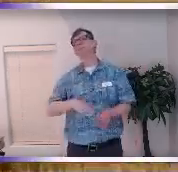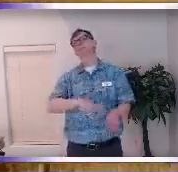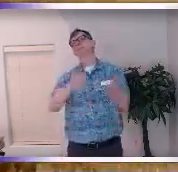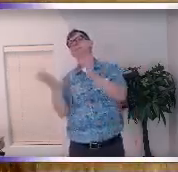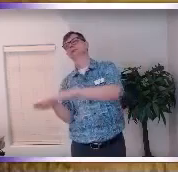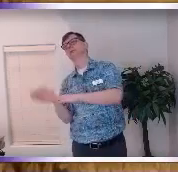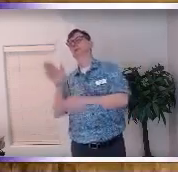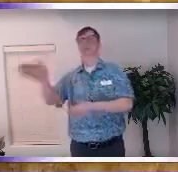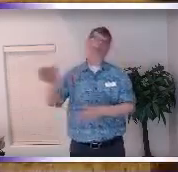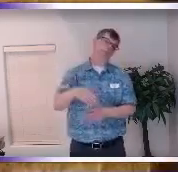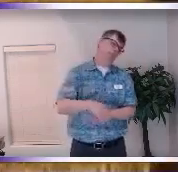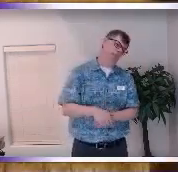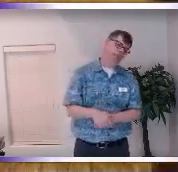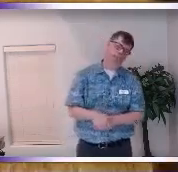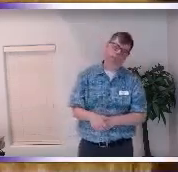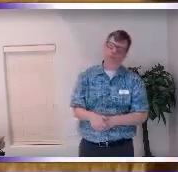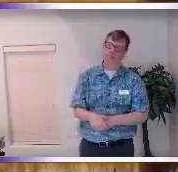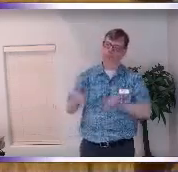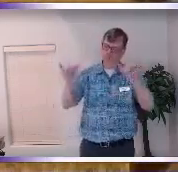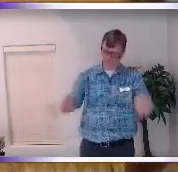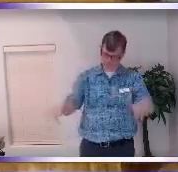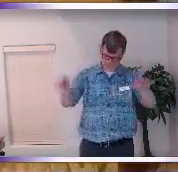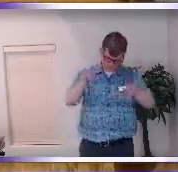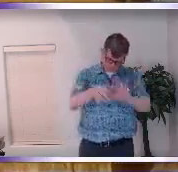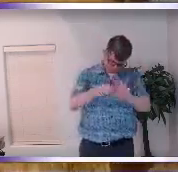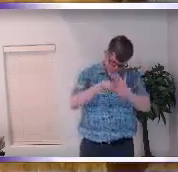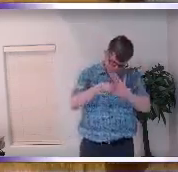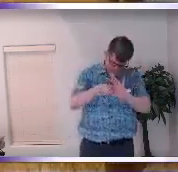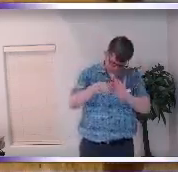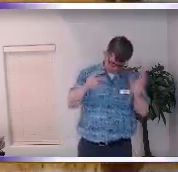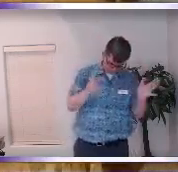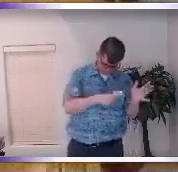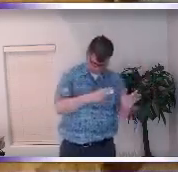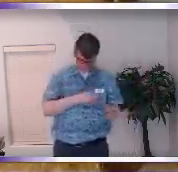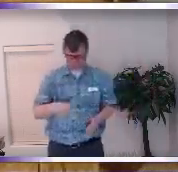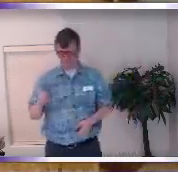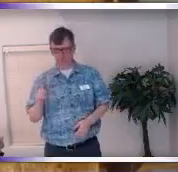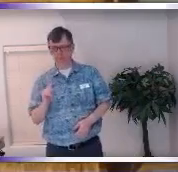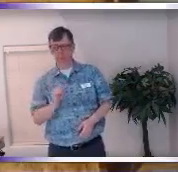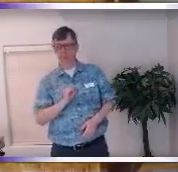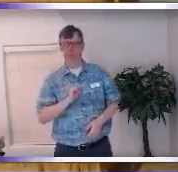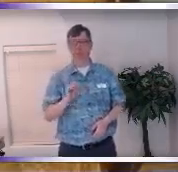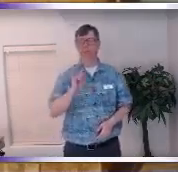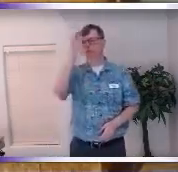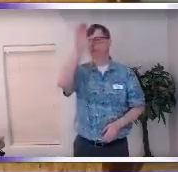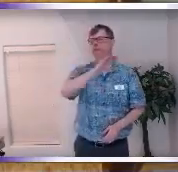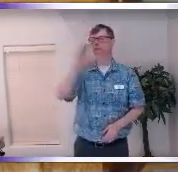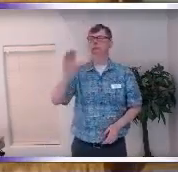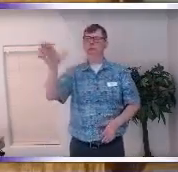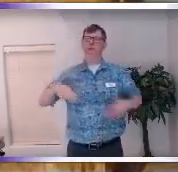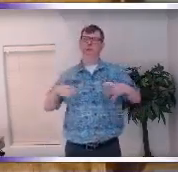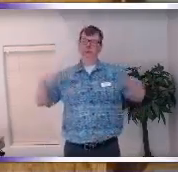way and we all traversing the same things that this is where compassion this is where the sacredness of life truly